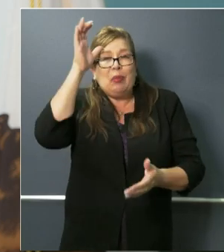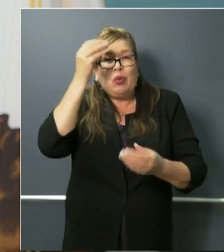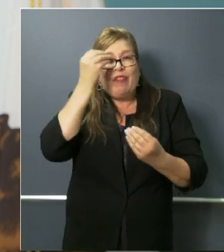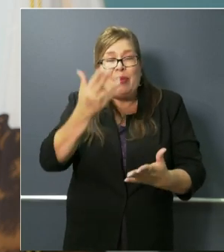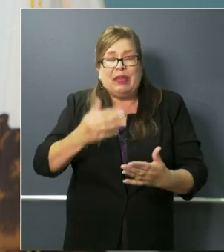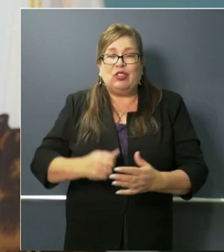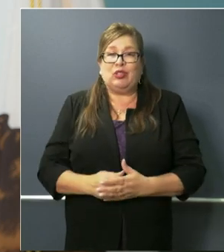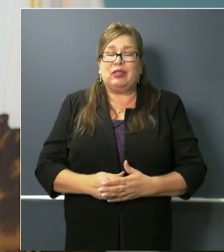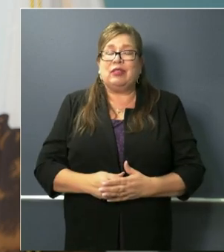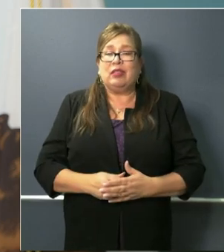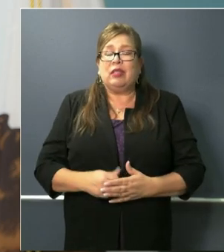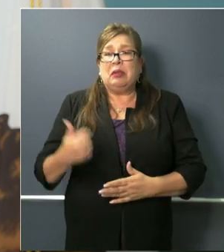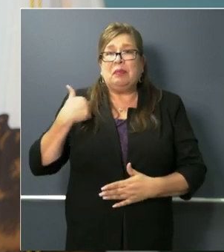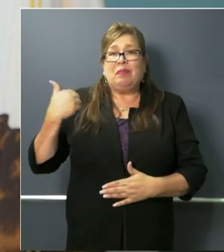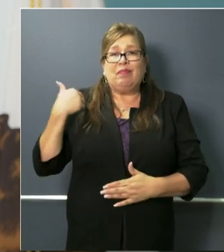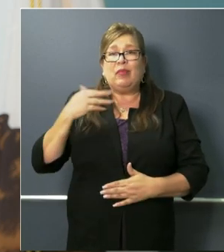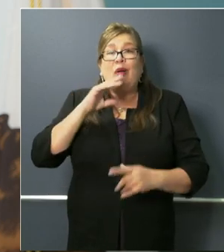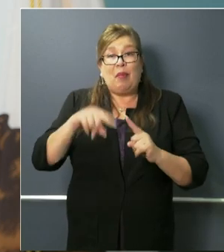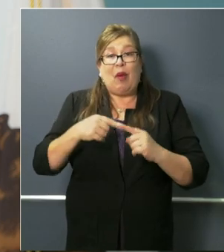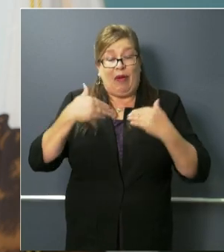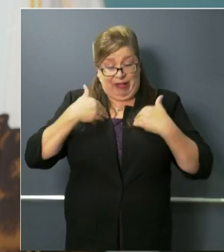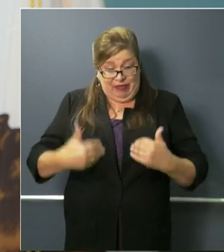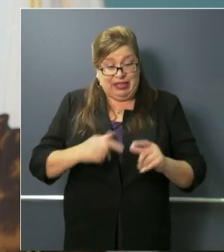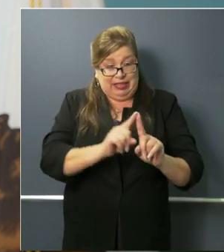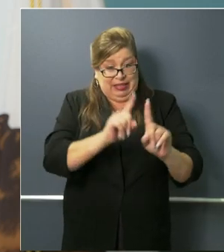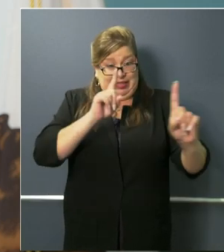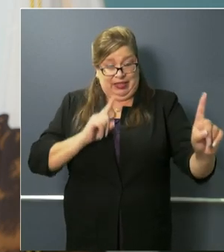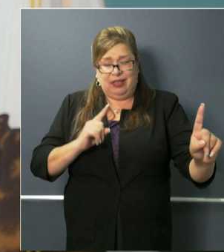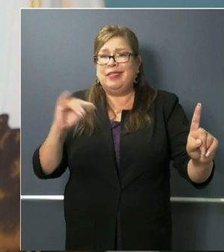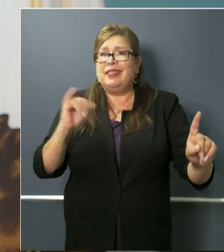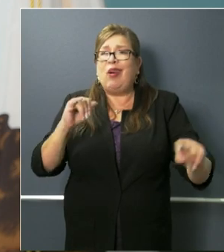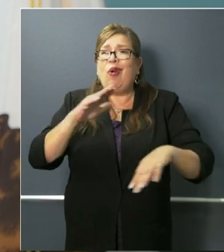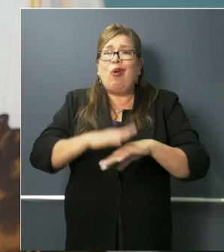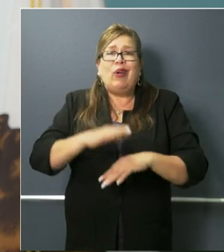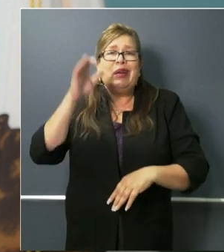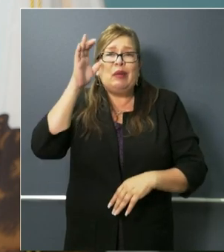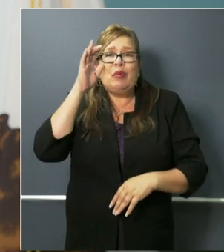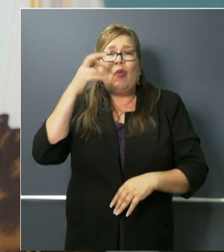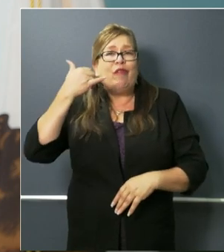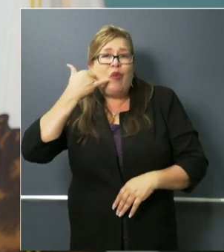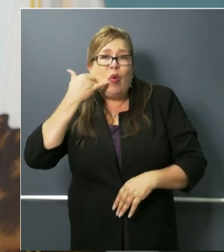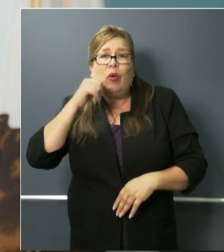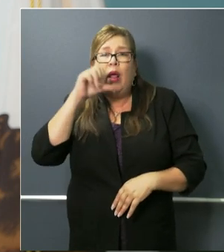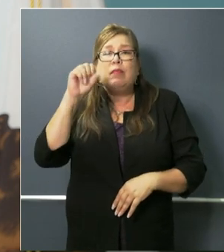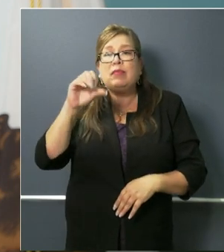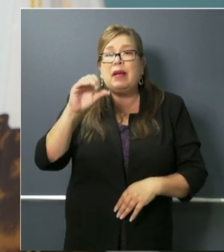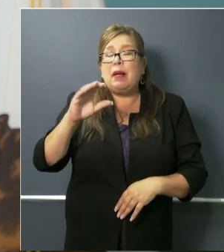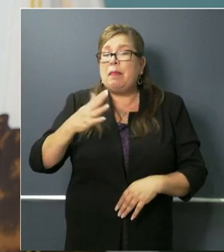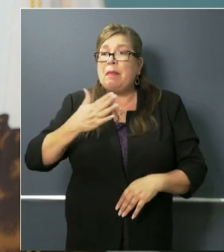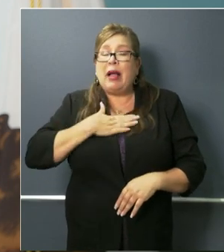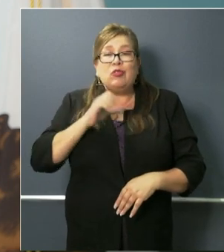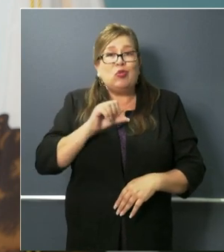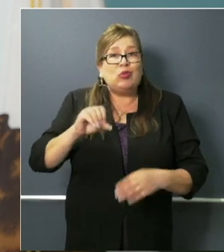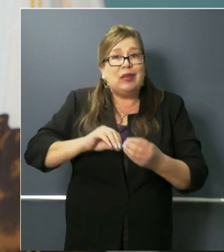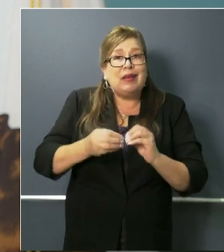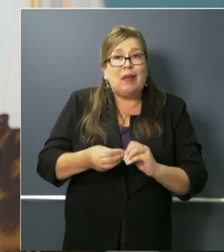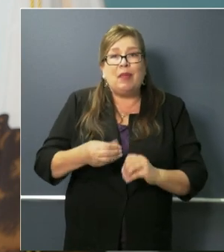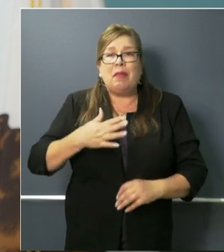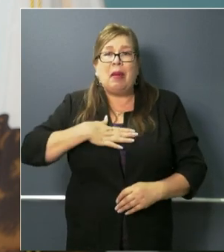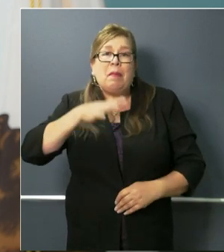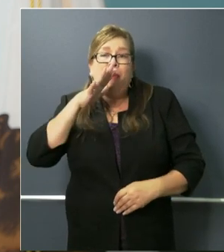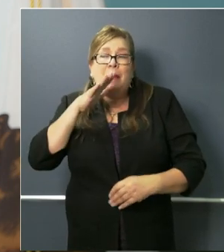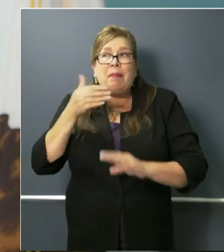physical distancing but to not provide your social security number your mom's maiden name and the name of your first pet to any stranger